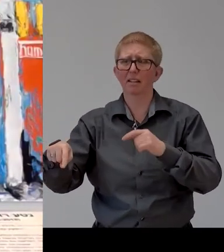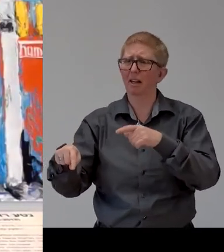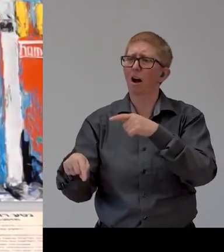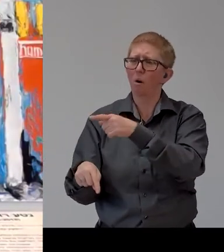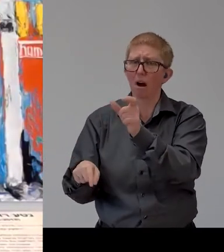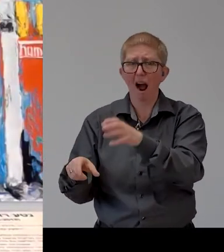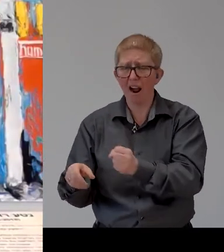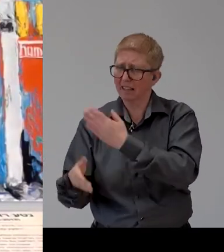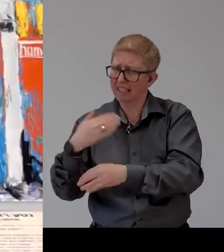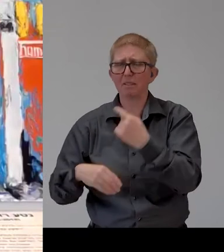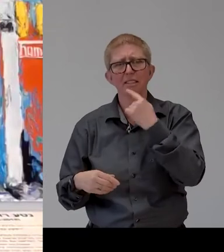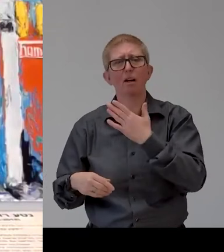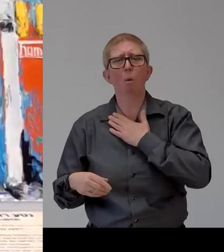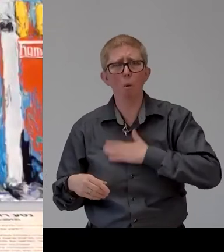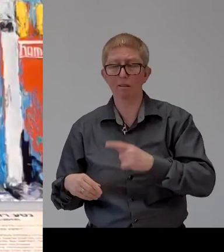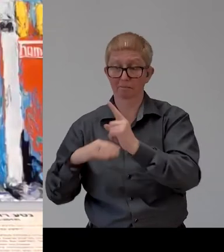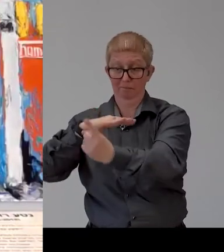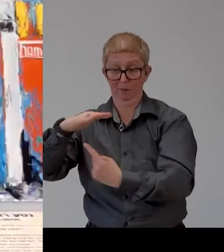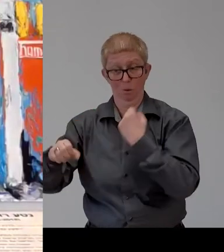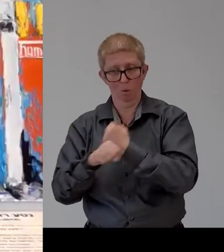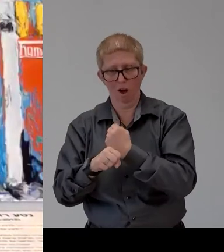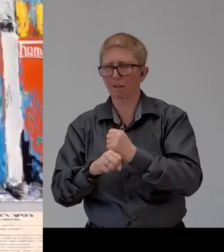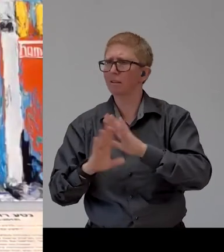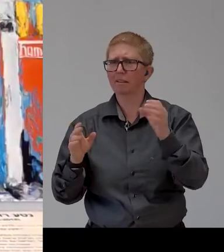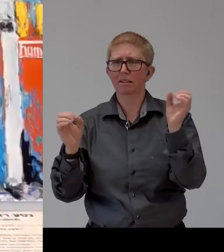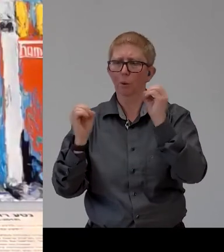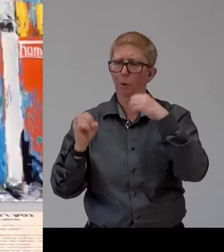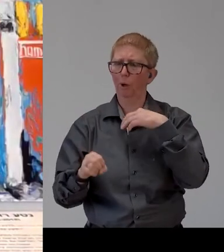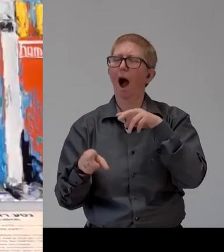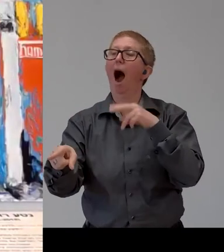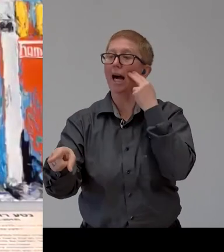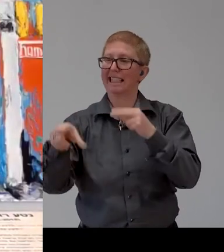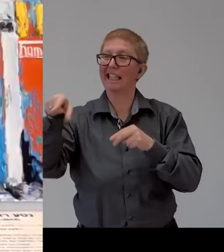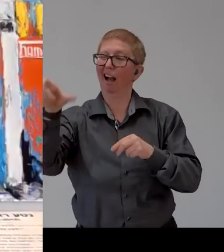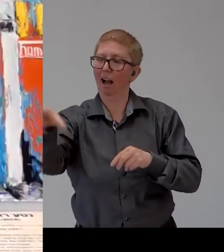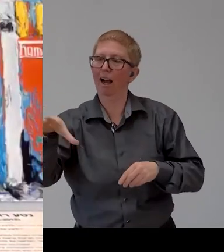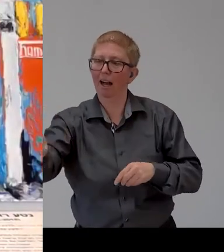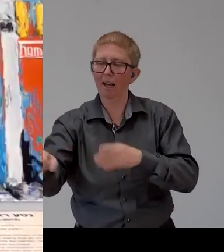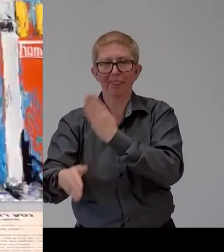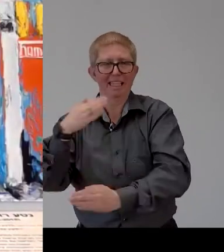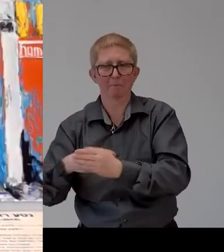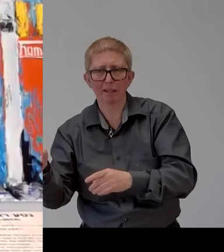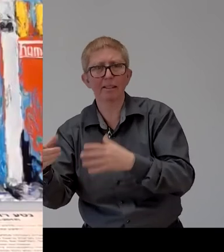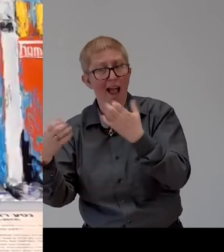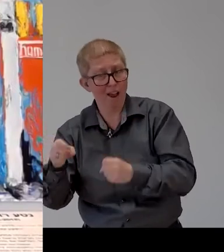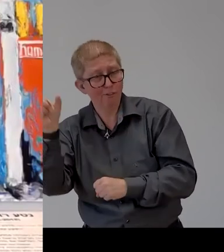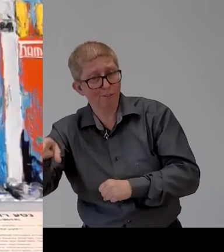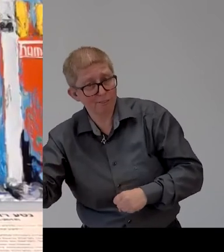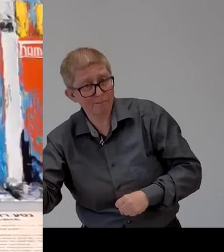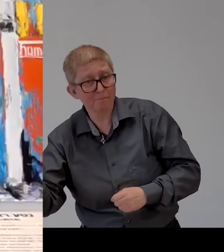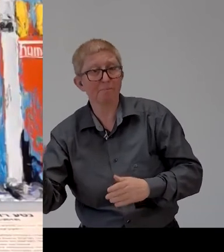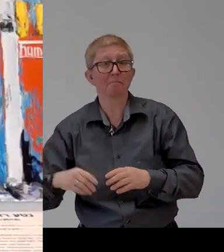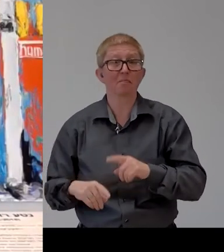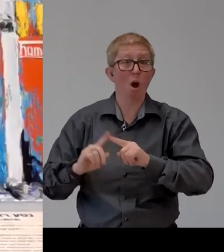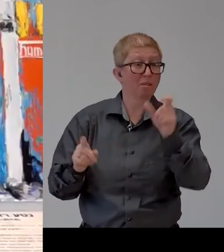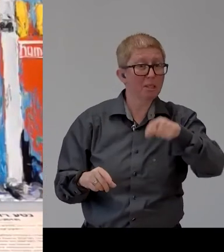etc others will say what are you talking about especially if my my disability is not uh visible it's very difficult to start